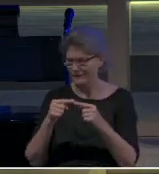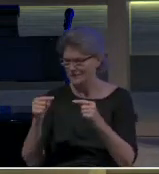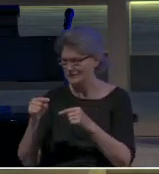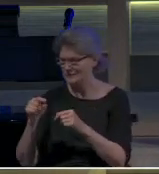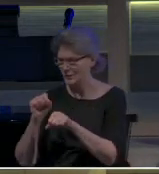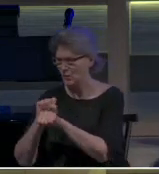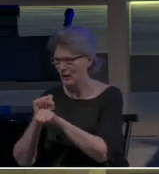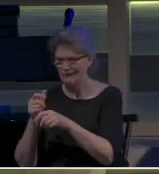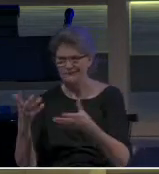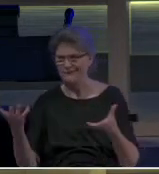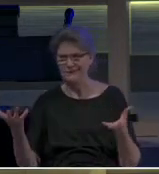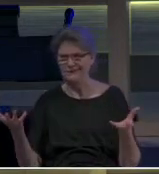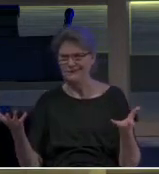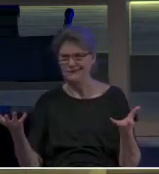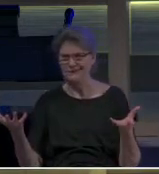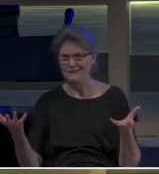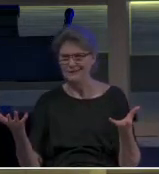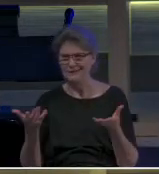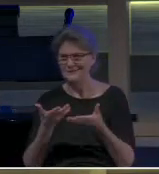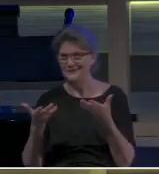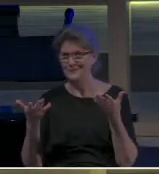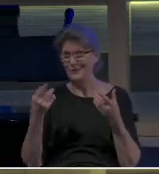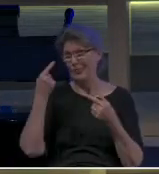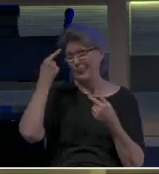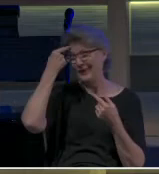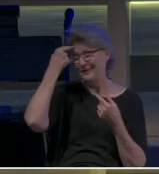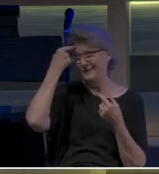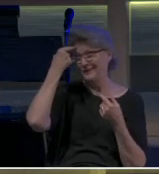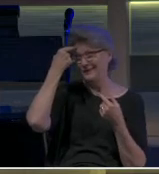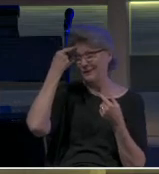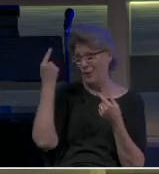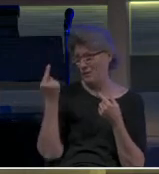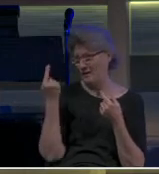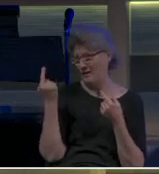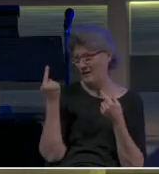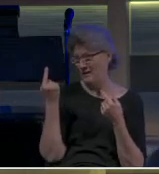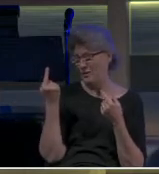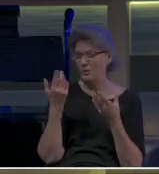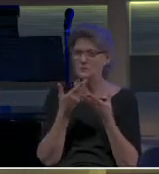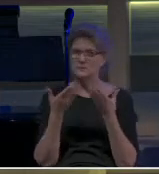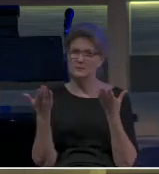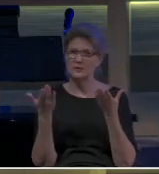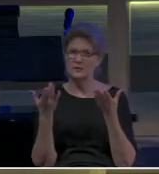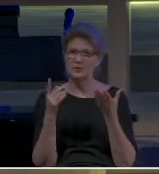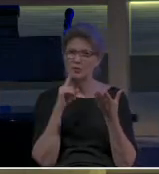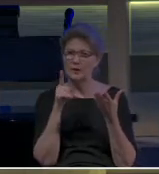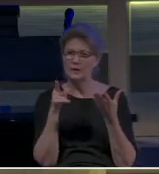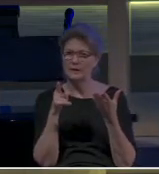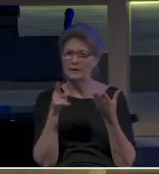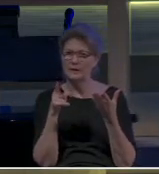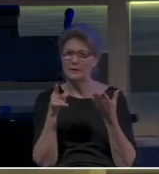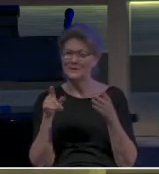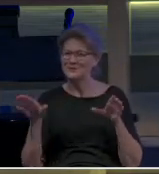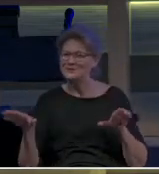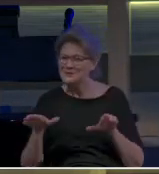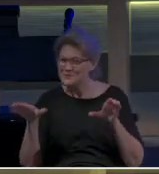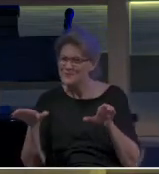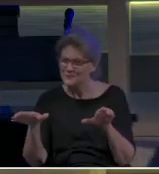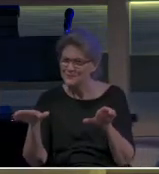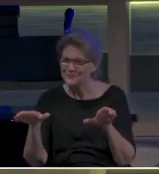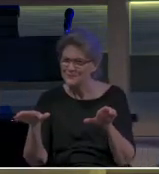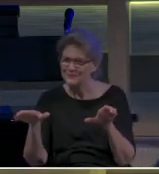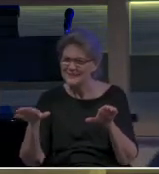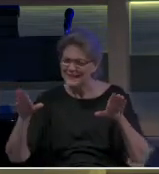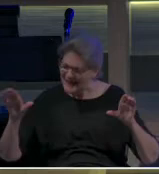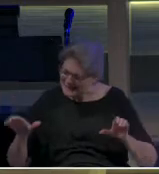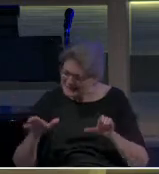Is it something you think only? Or is it something you actually do? Right? It's